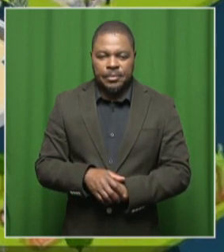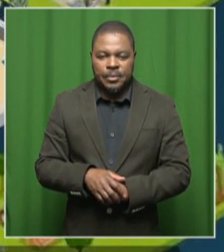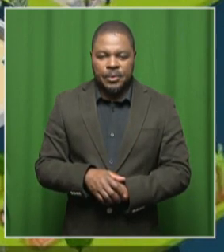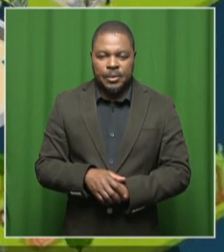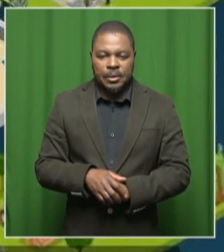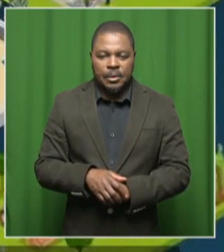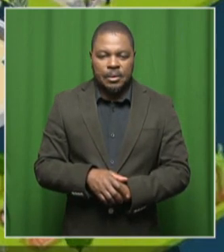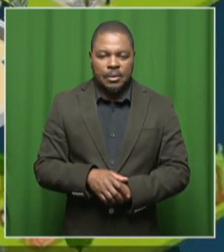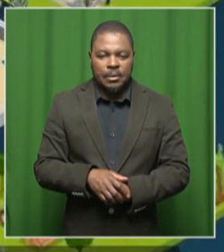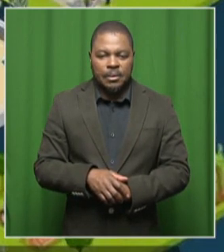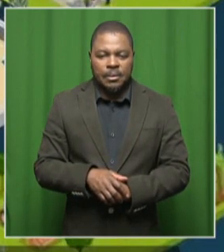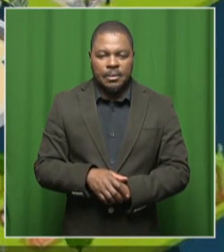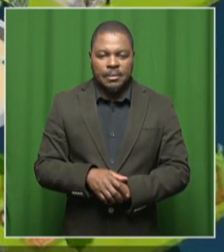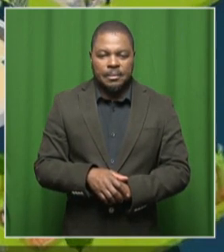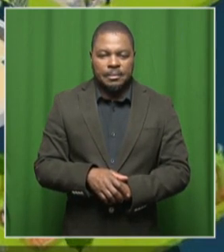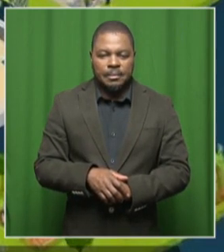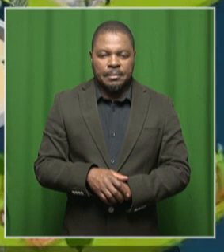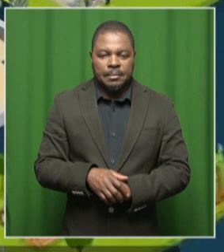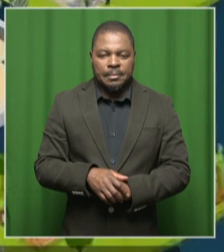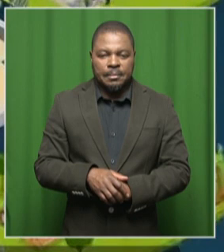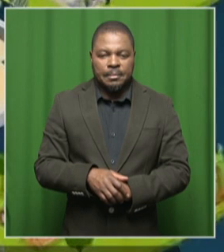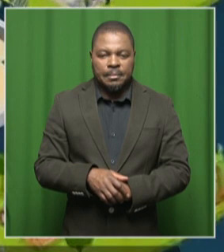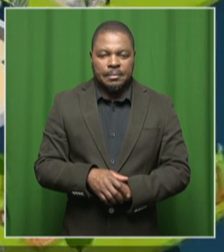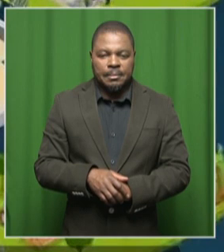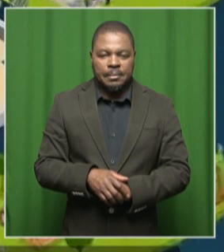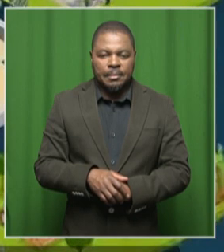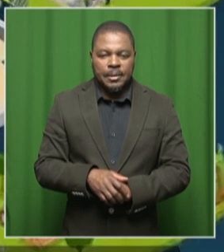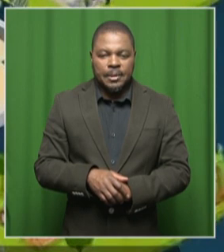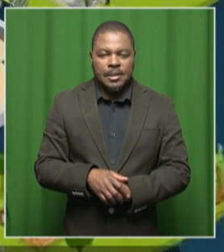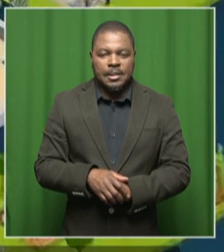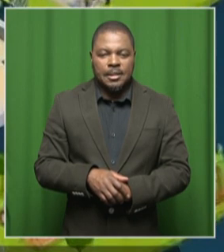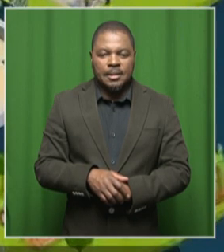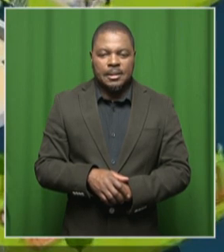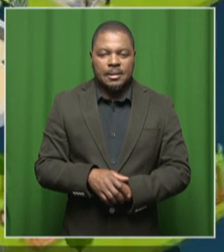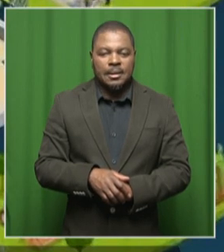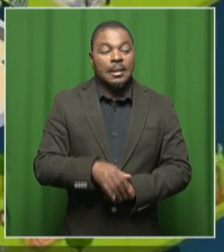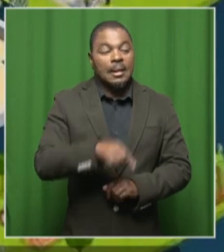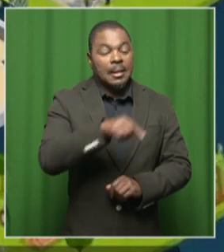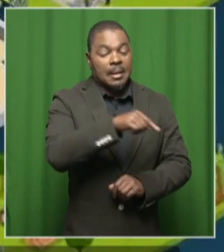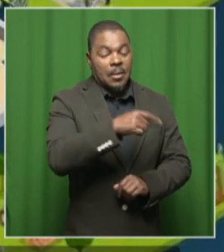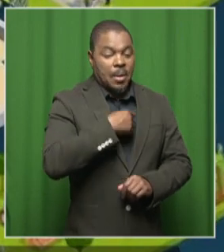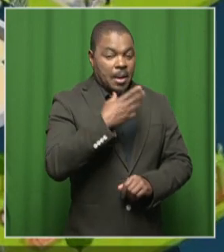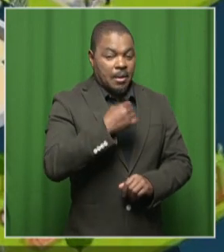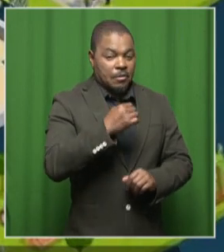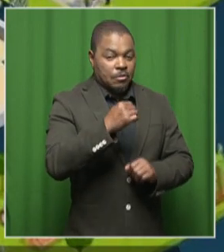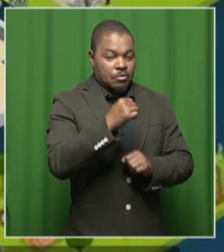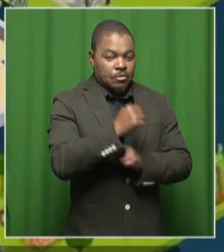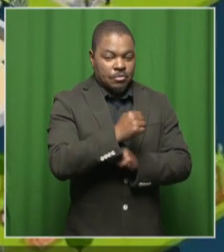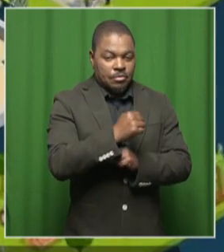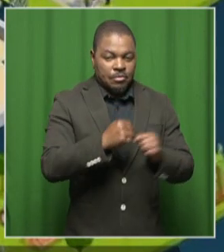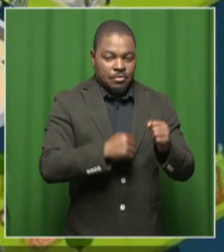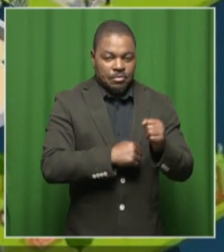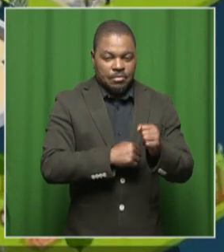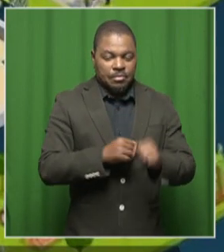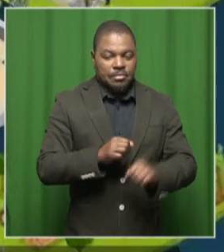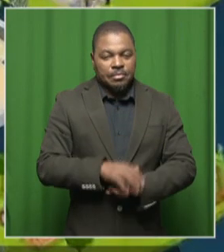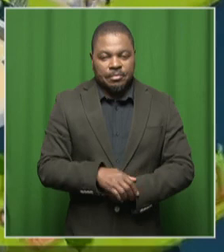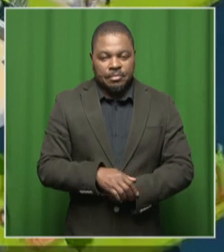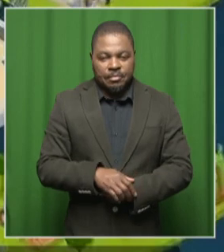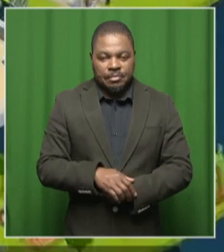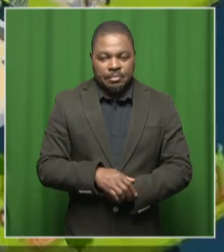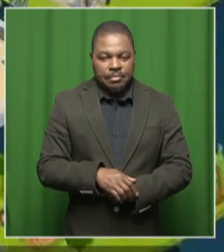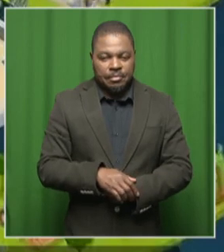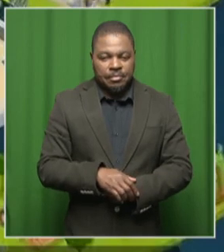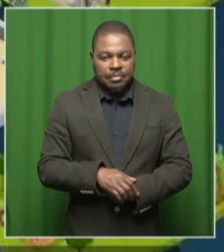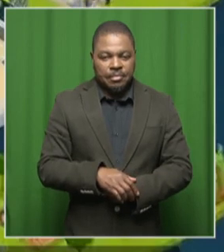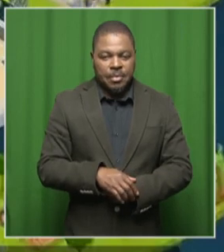models of it, we compete with the, the backbone. We built the, the structure. Now, now we want to go, get, get